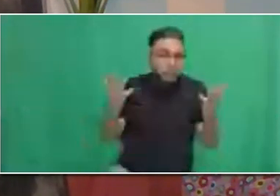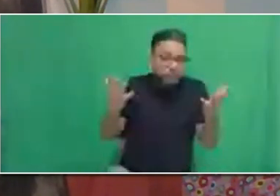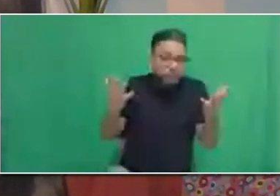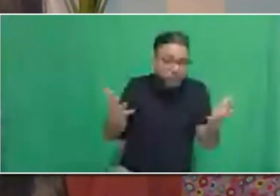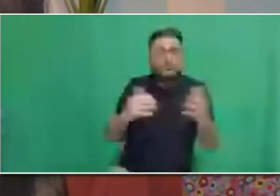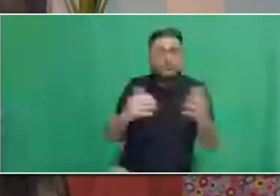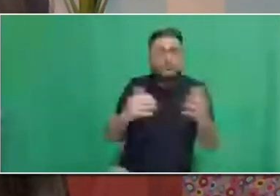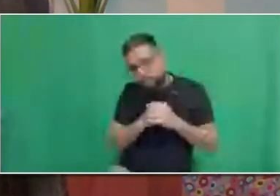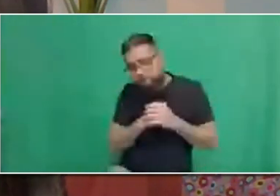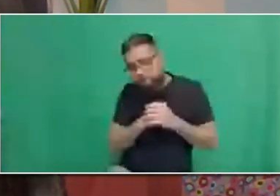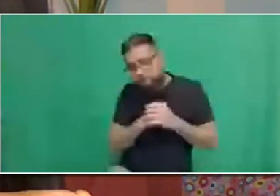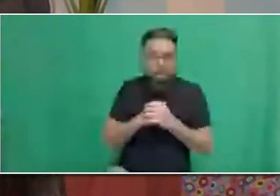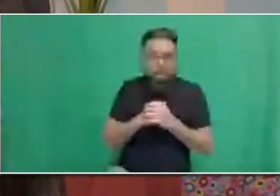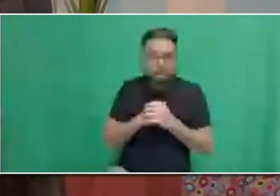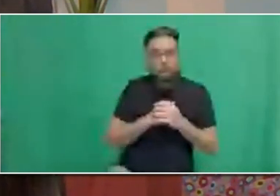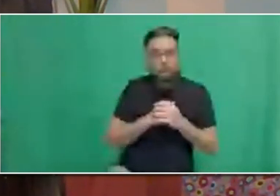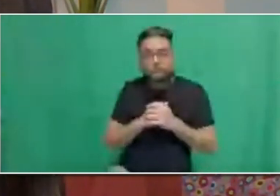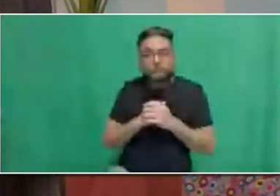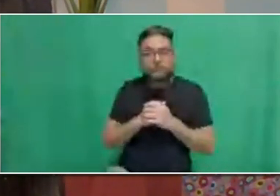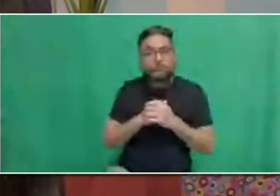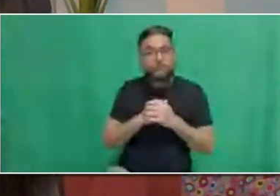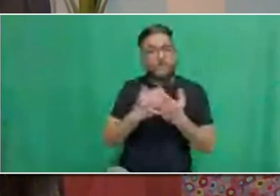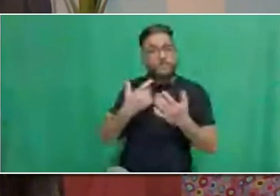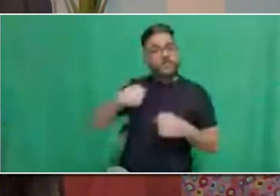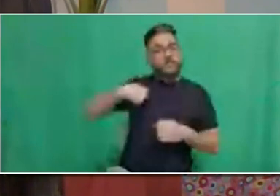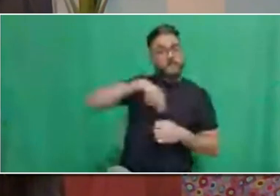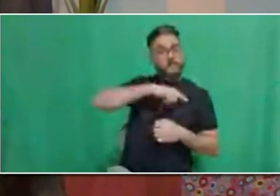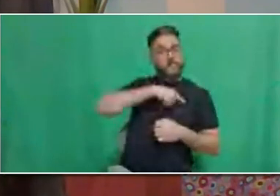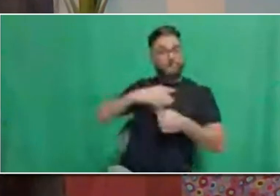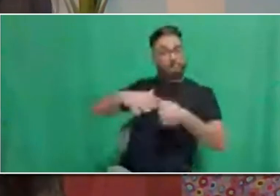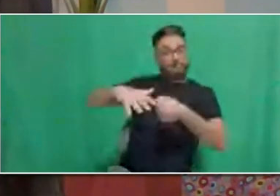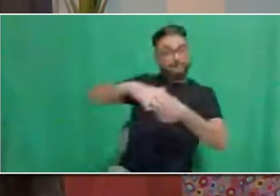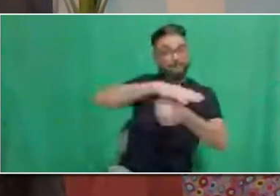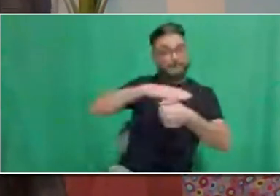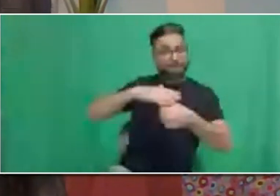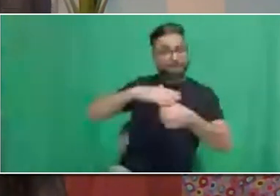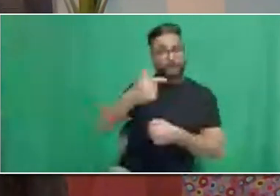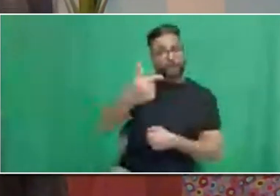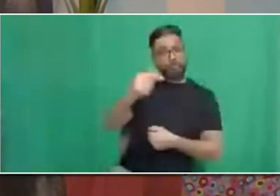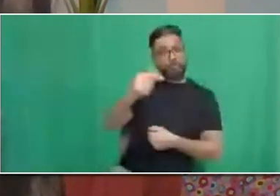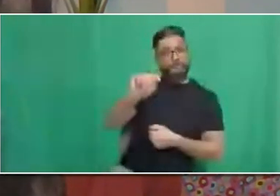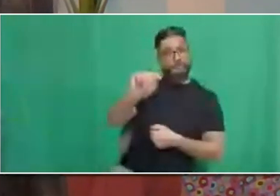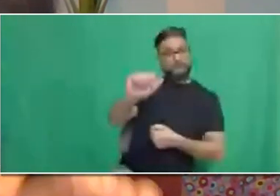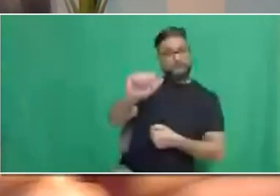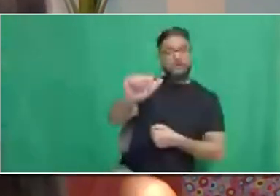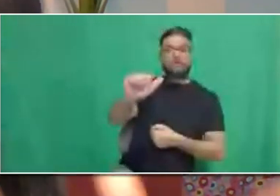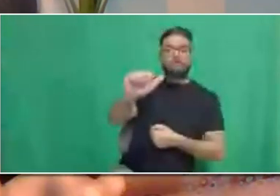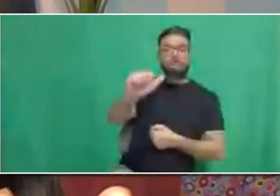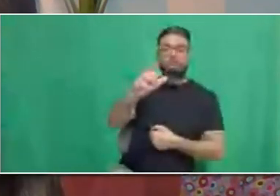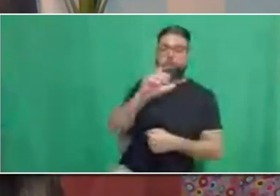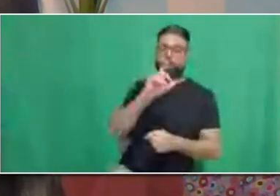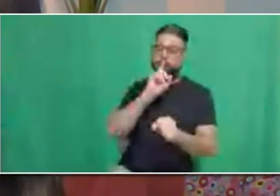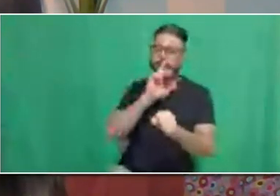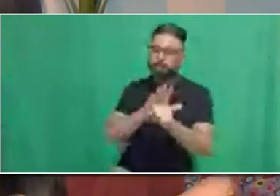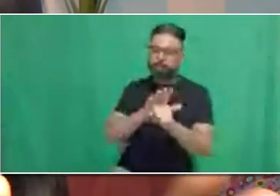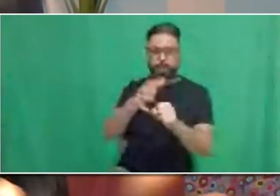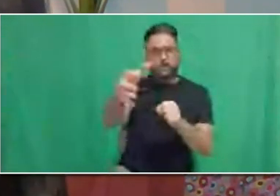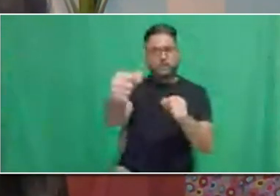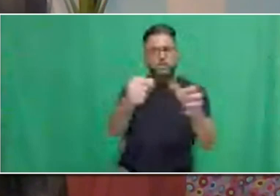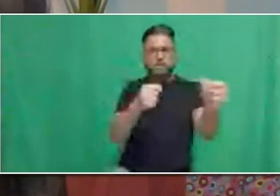Ultimately, the TTC is committed to the principles of diversity and inclusion. So, that's encouraging participation from all job seekers.